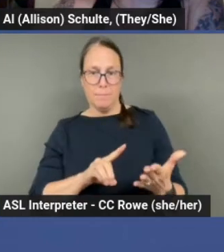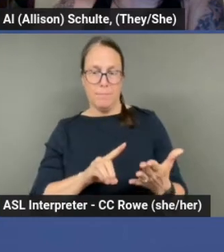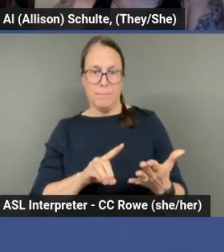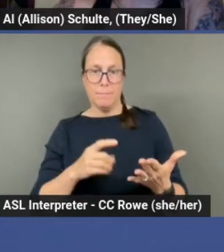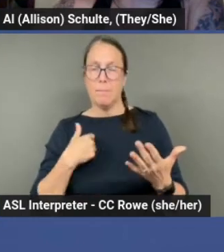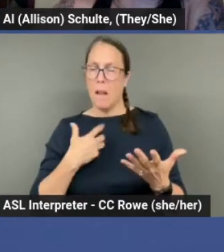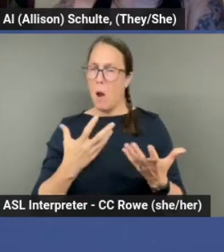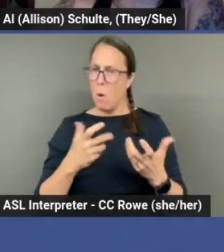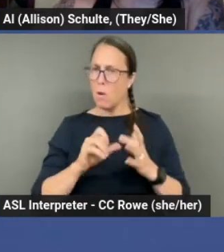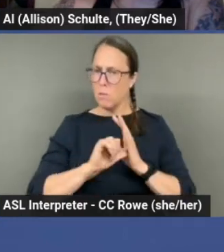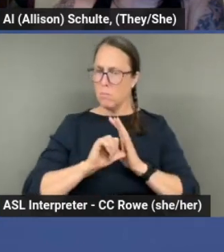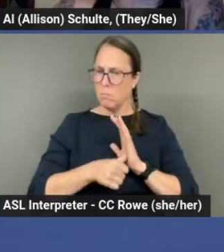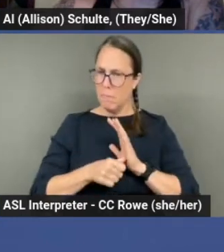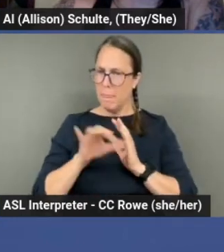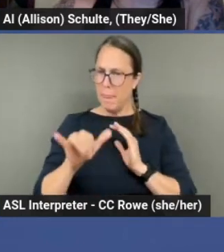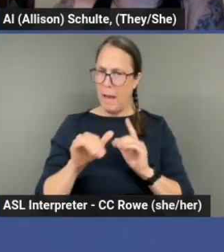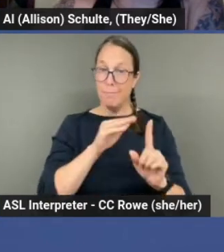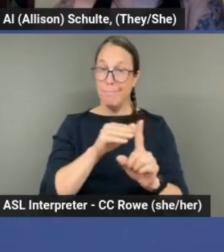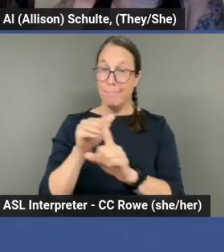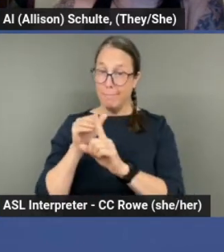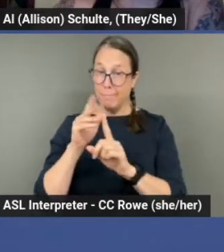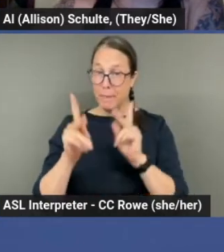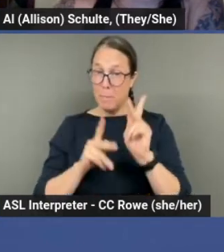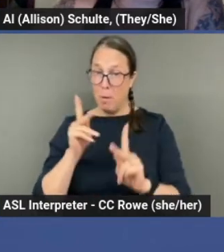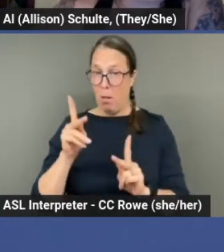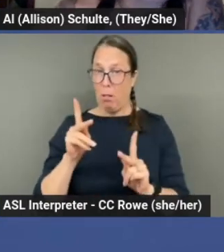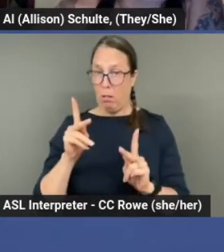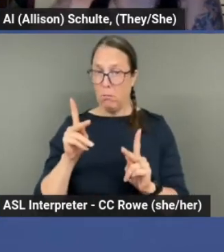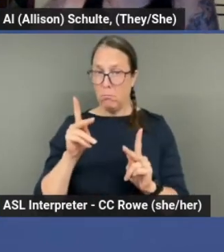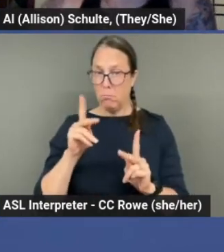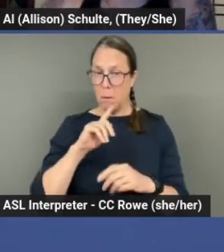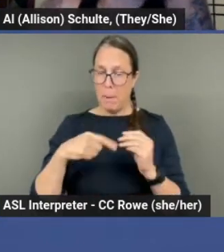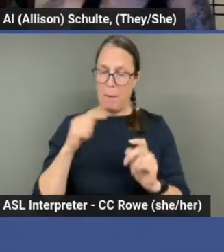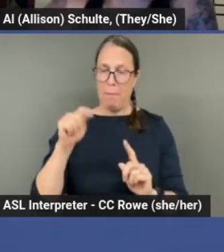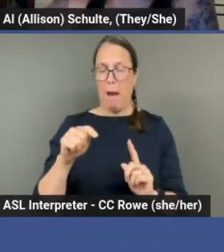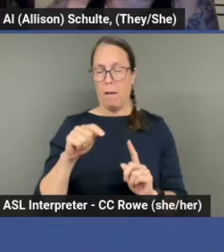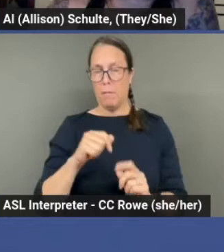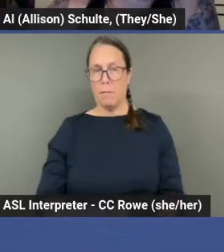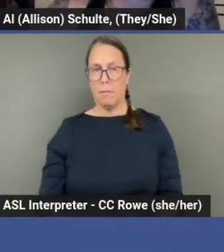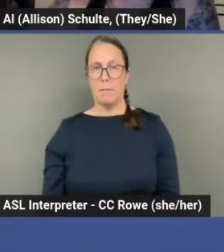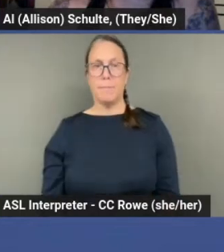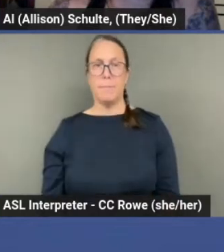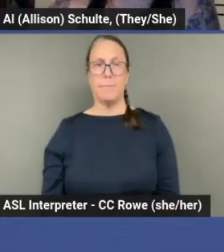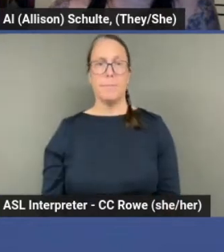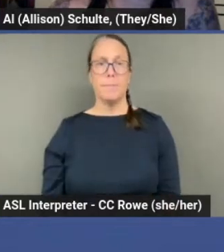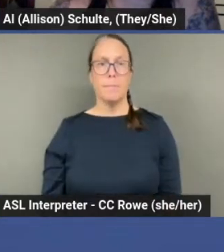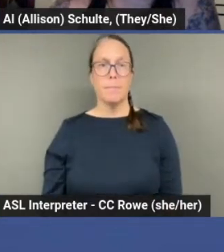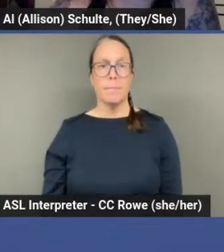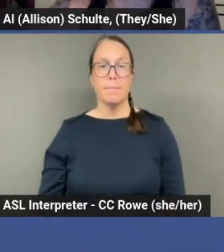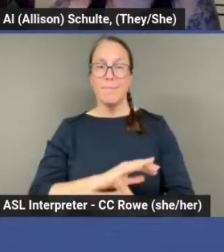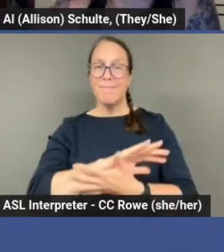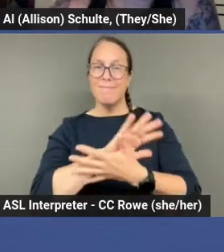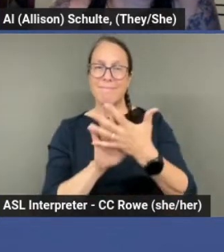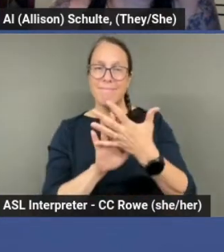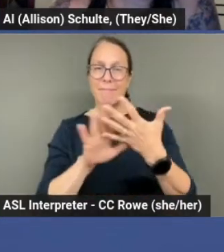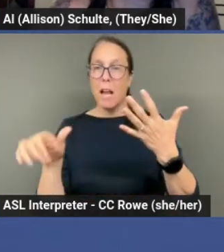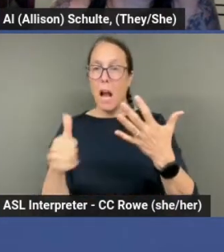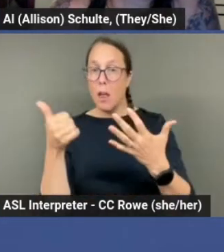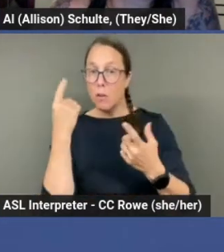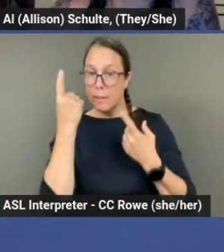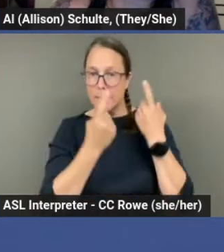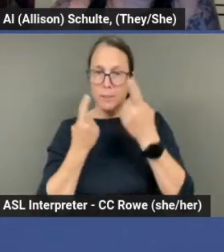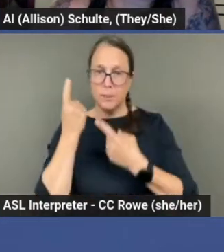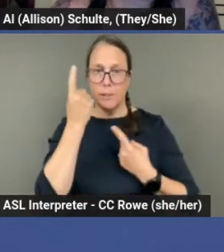highlight that and remind everybody of that from all sides. And these are just some other considerations.